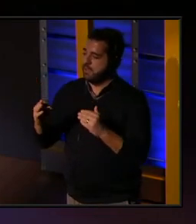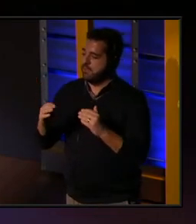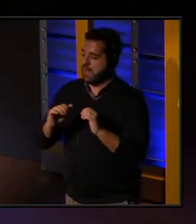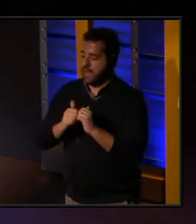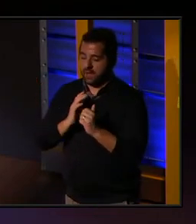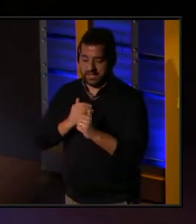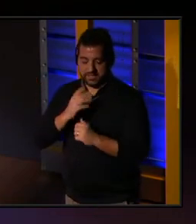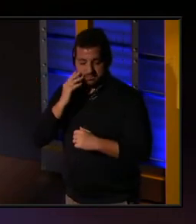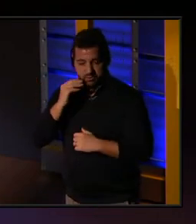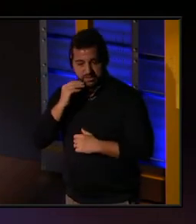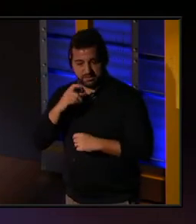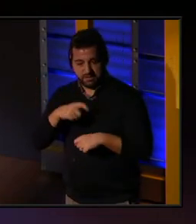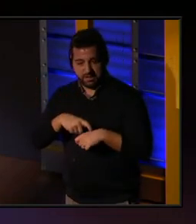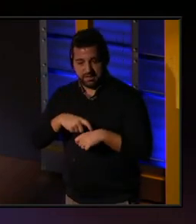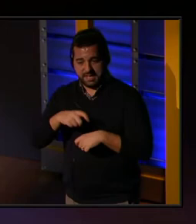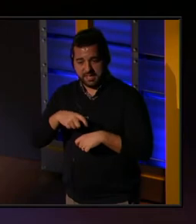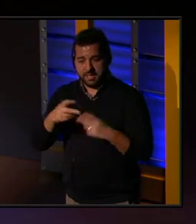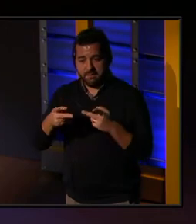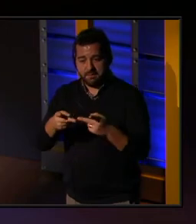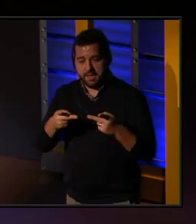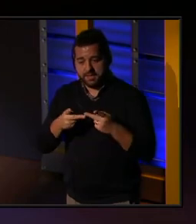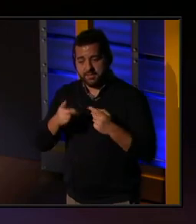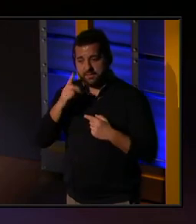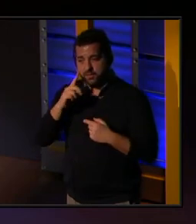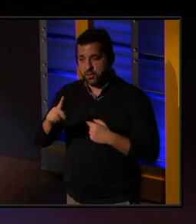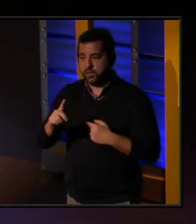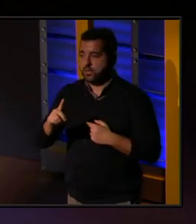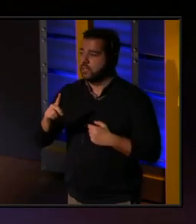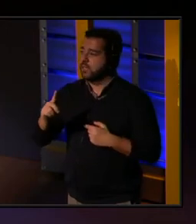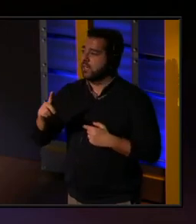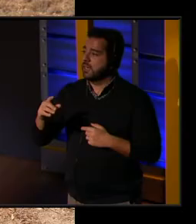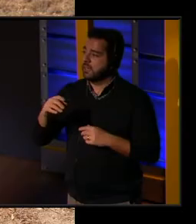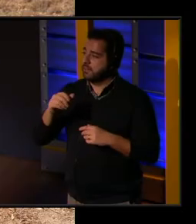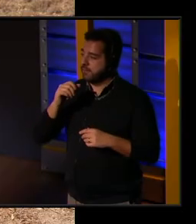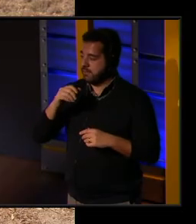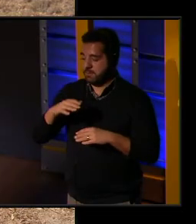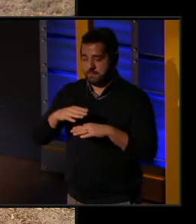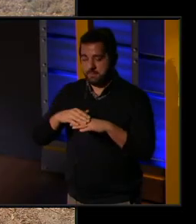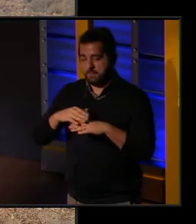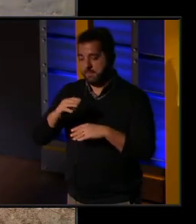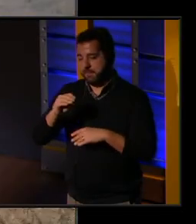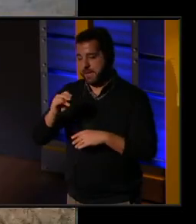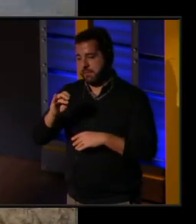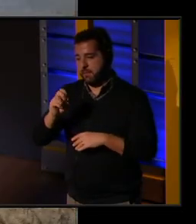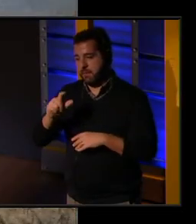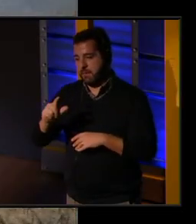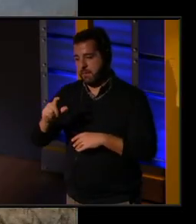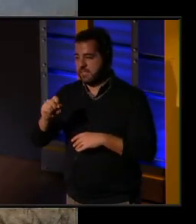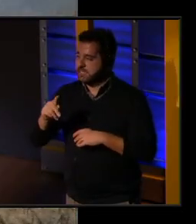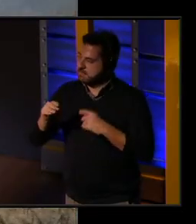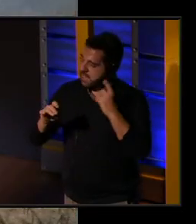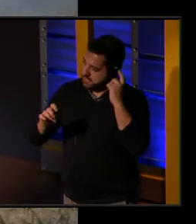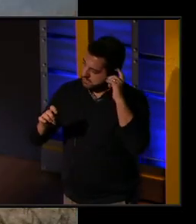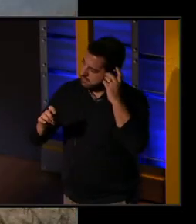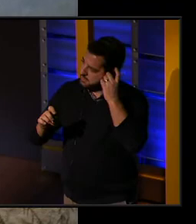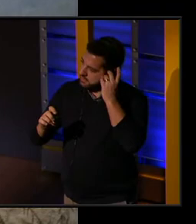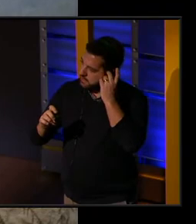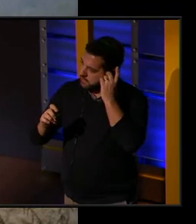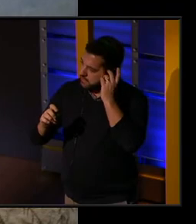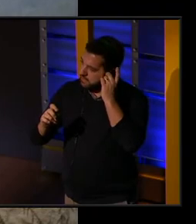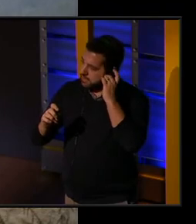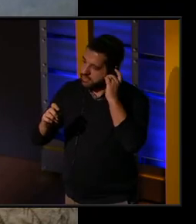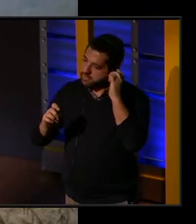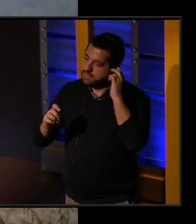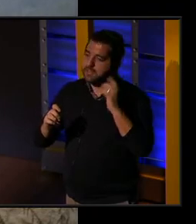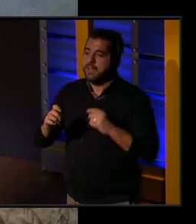experiencing time, I need a place of liminal space. And liminal space is this moment when, you know, everything is